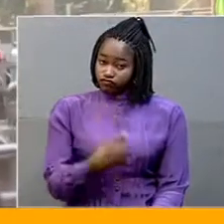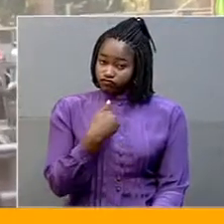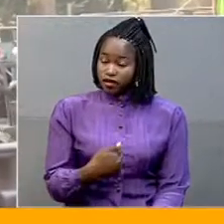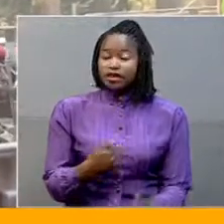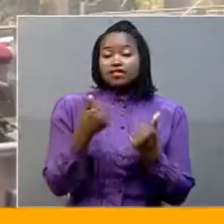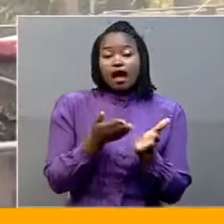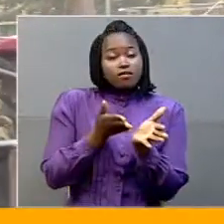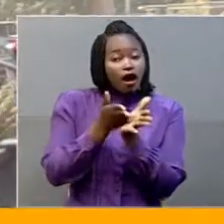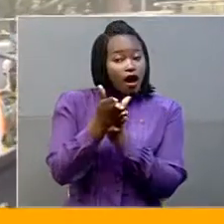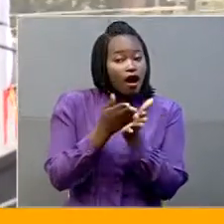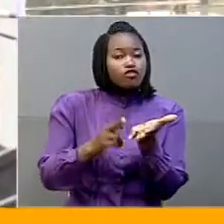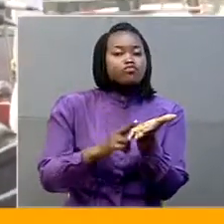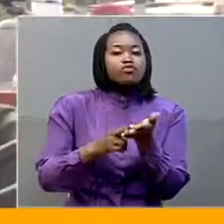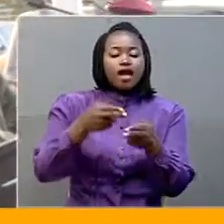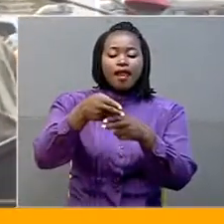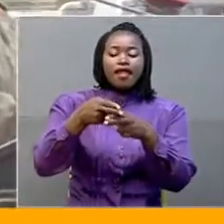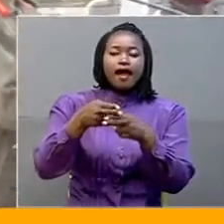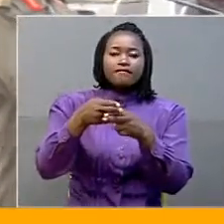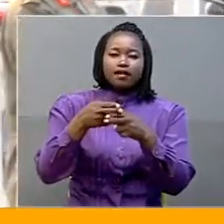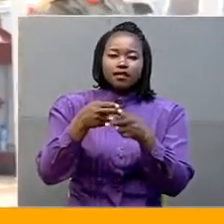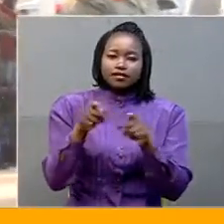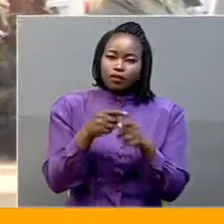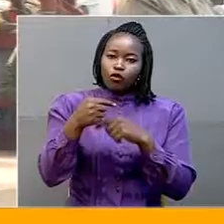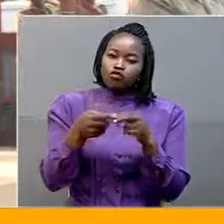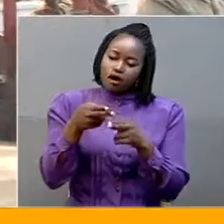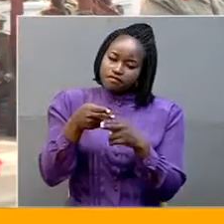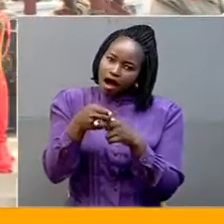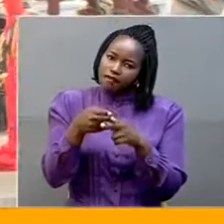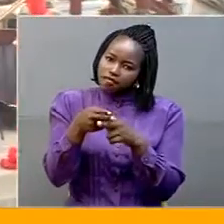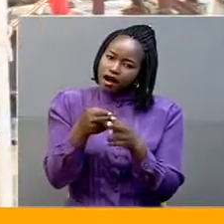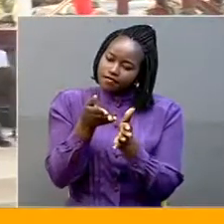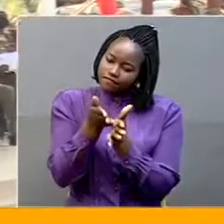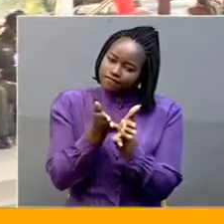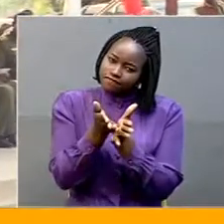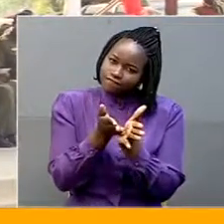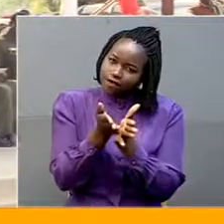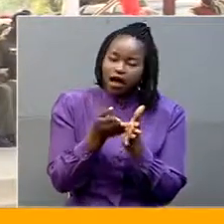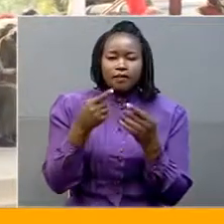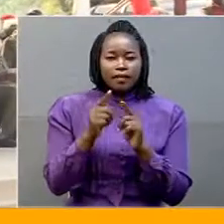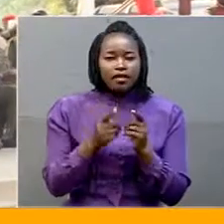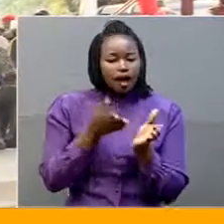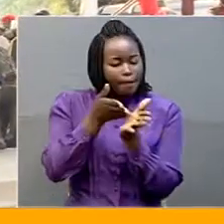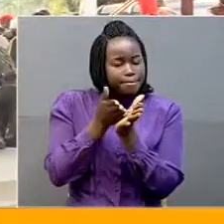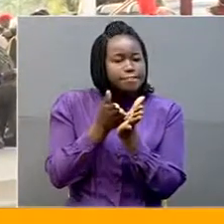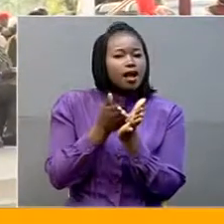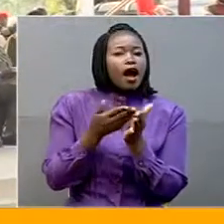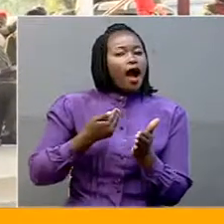to cut, but he cuts in a purposeful way.